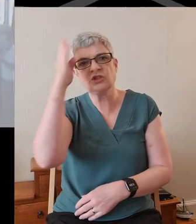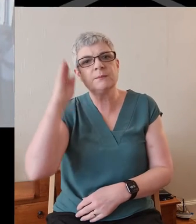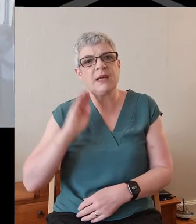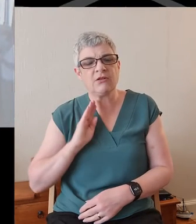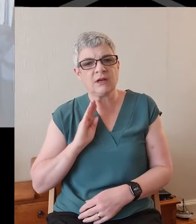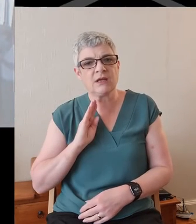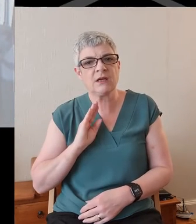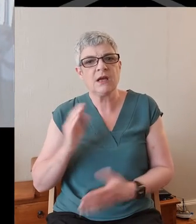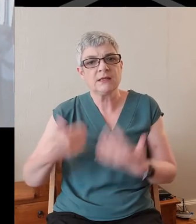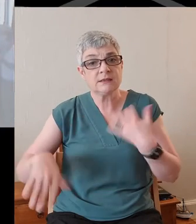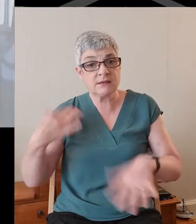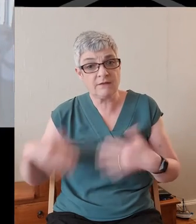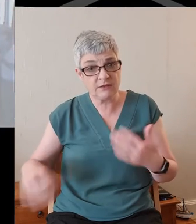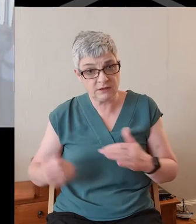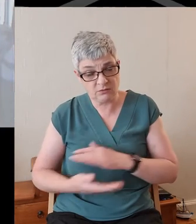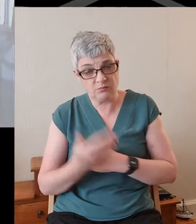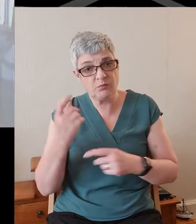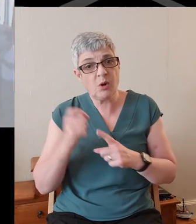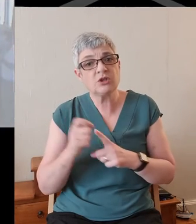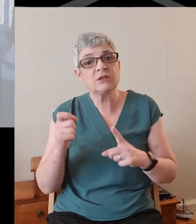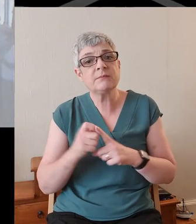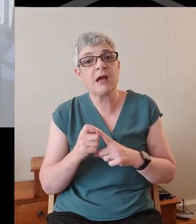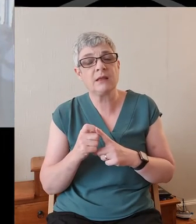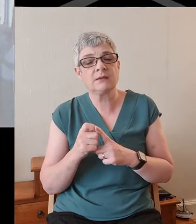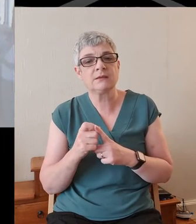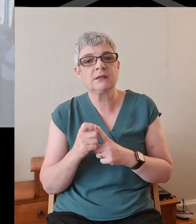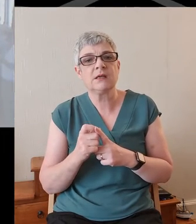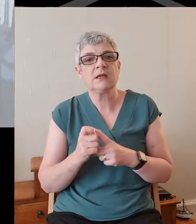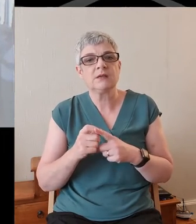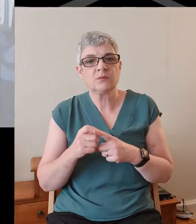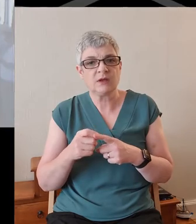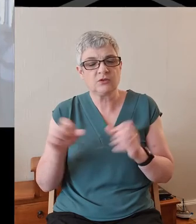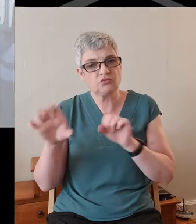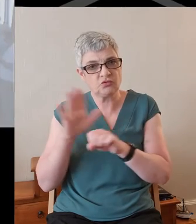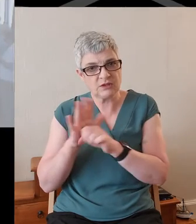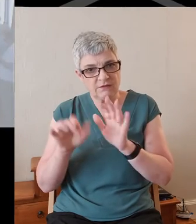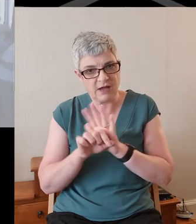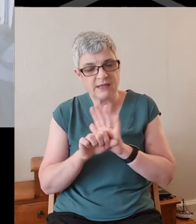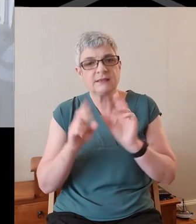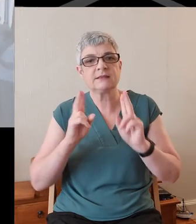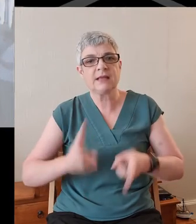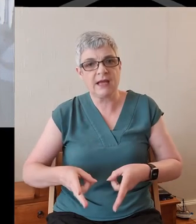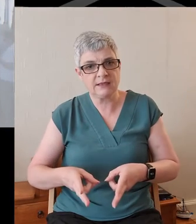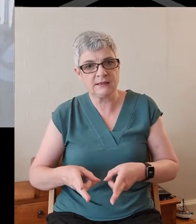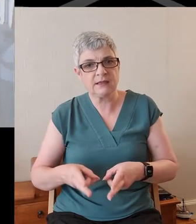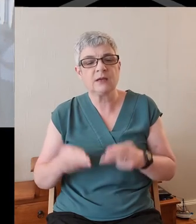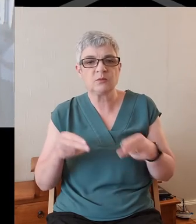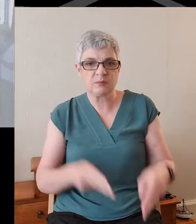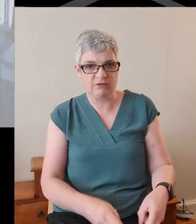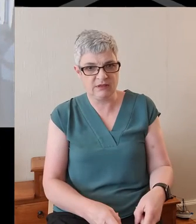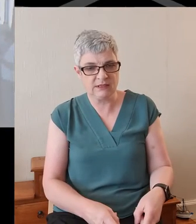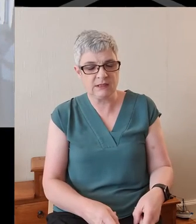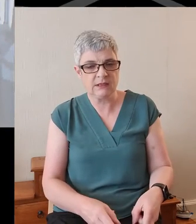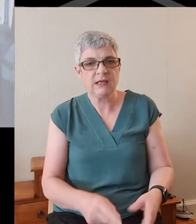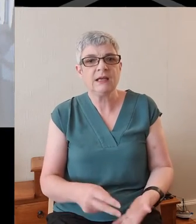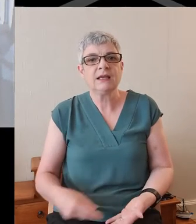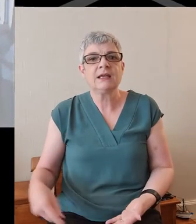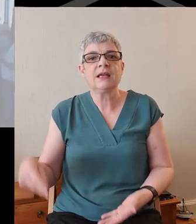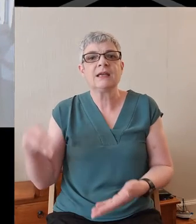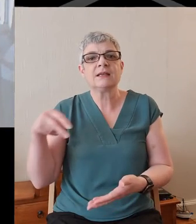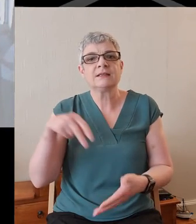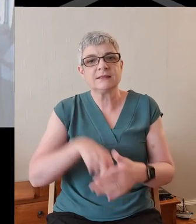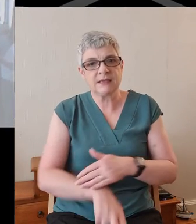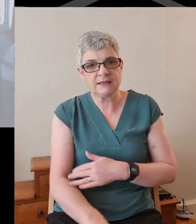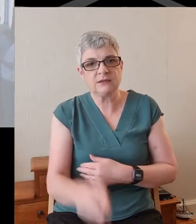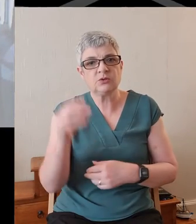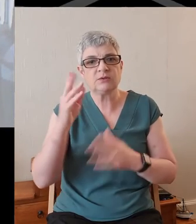name, suffered under the conscious tablet, for his life died and was buried, he was sent to the